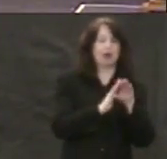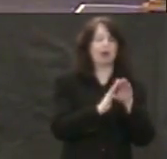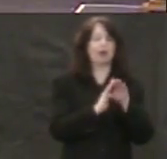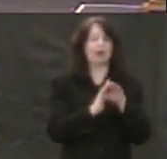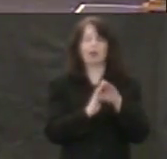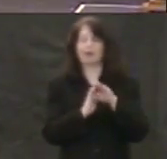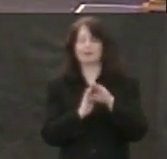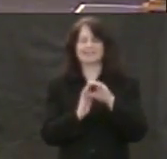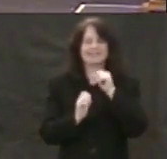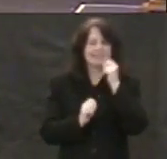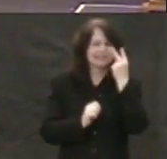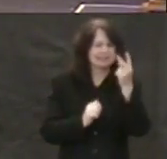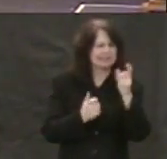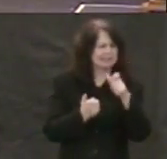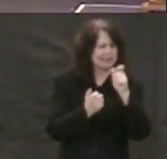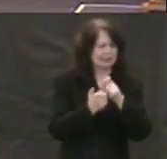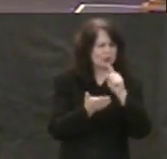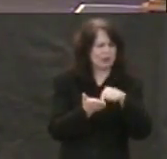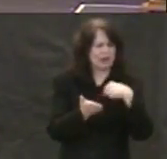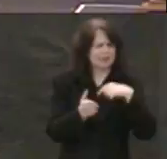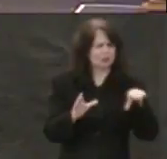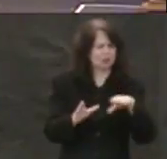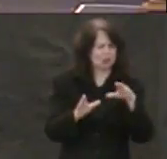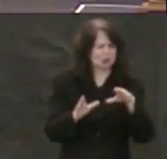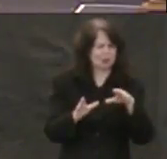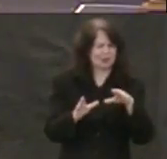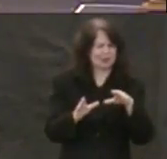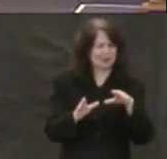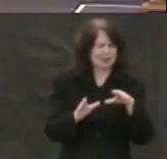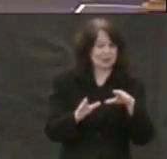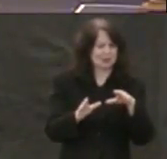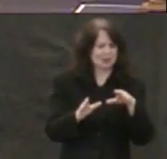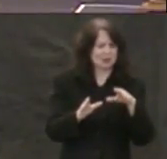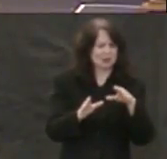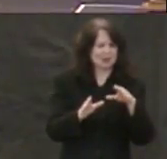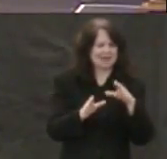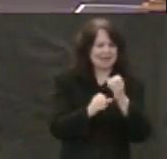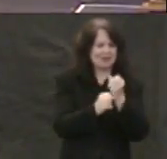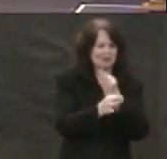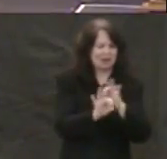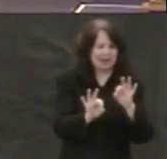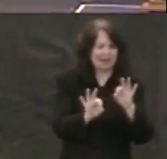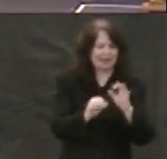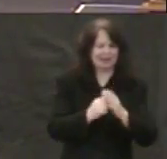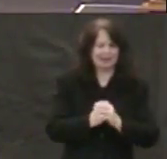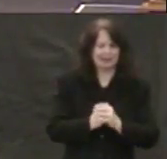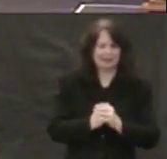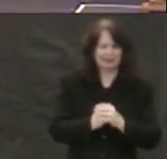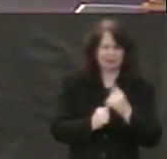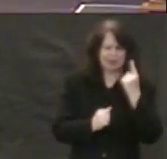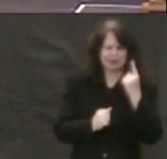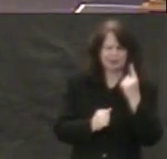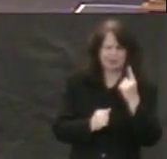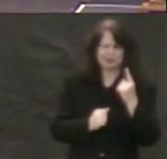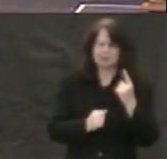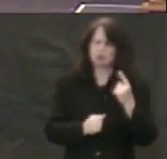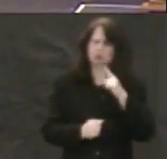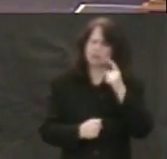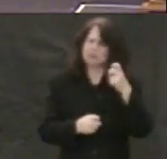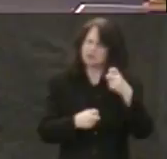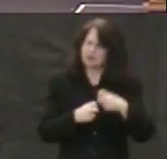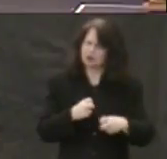what I had done to circumvent their system, they said to the people who were standing around that it would be very difficult